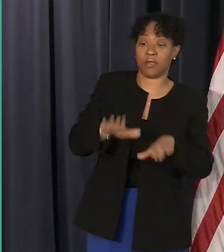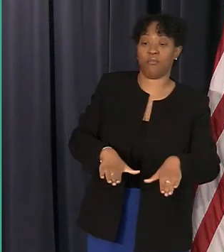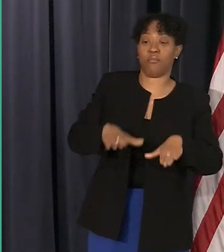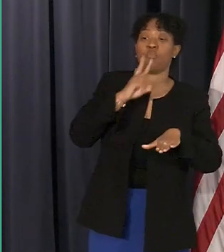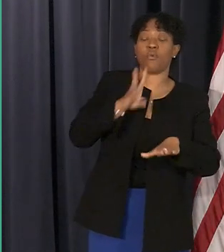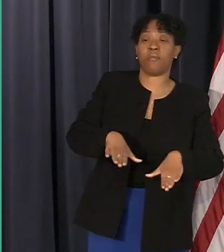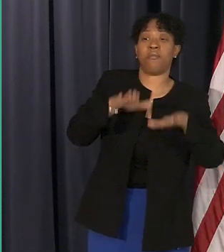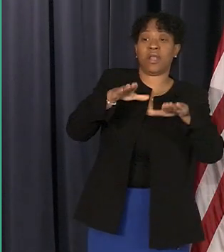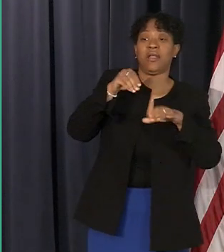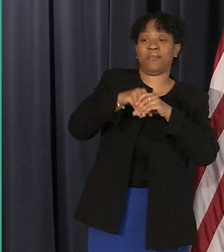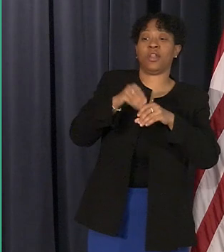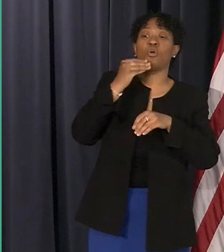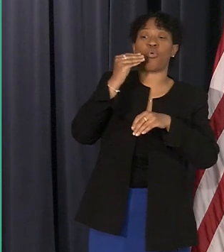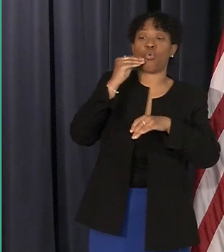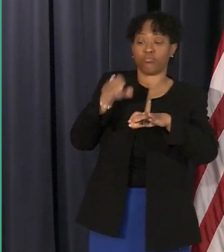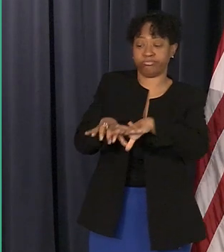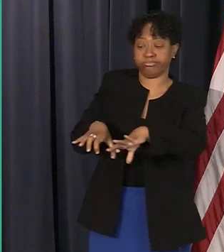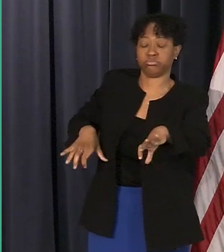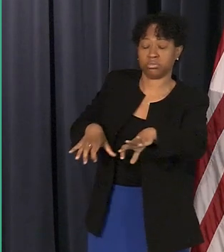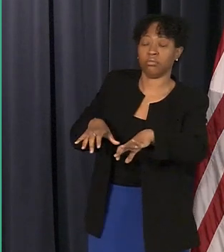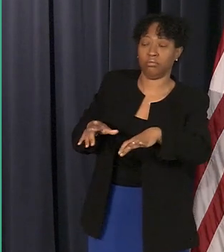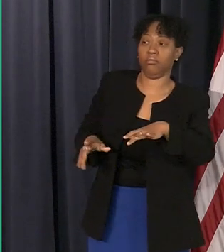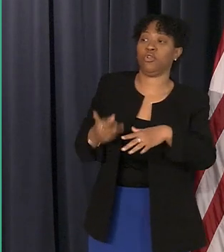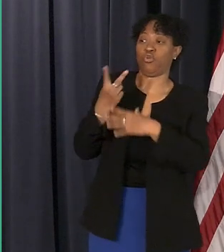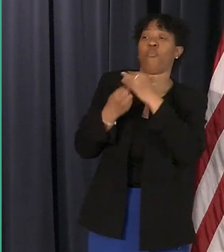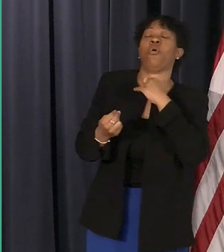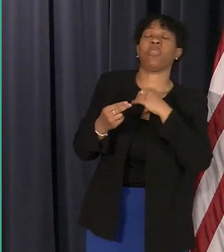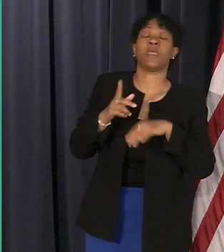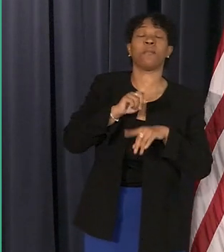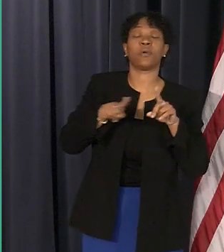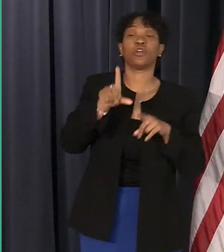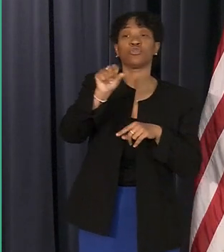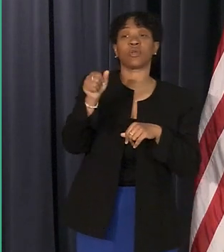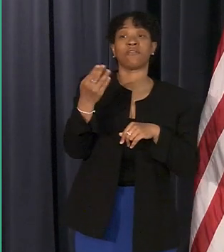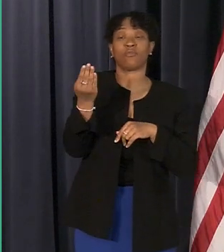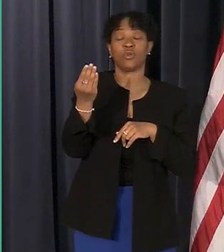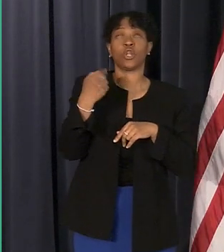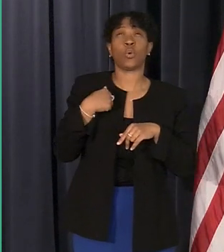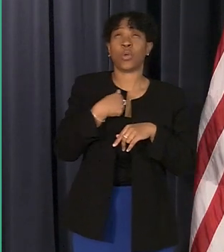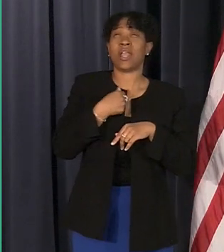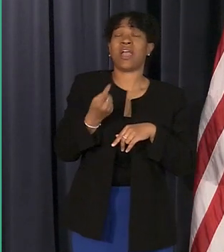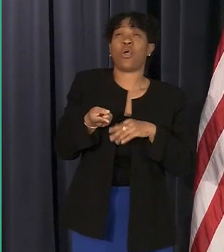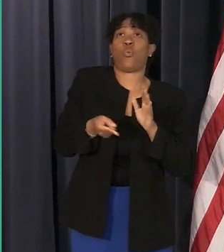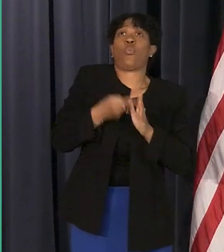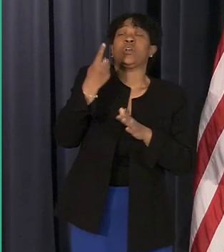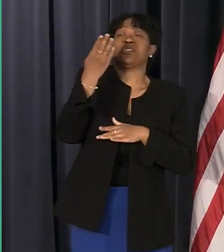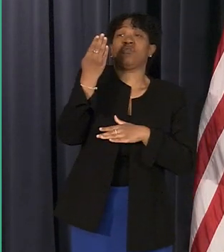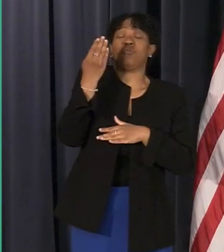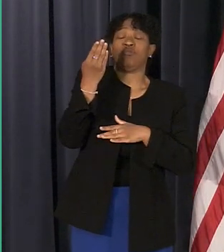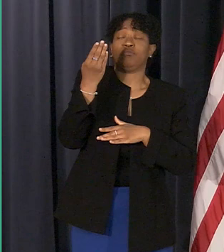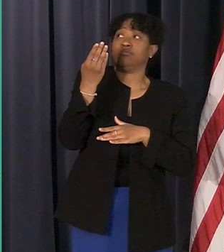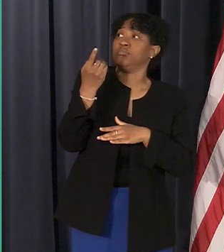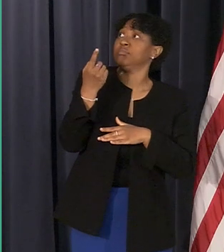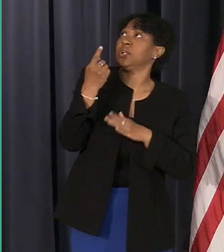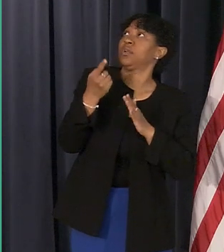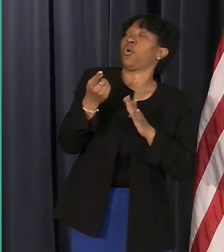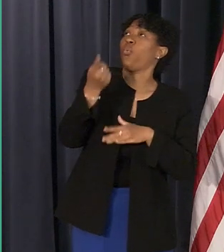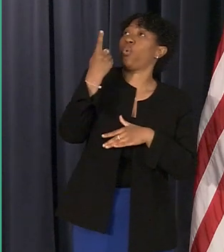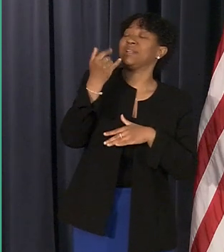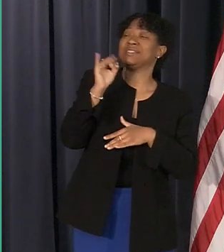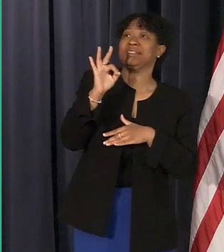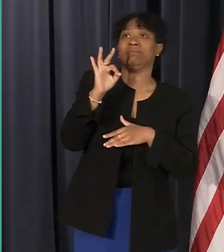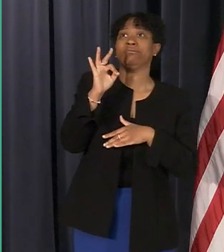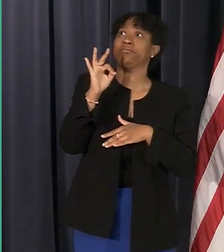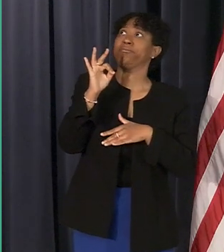sewers uh but what we've seen is this in 2014 we got a once in a hundred year storm eight years later we got a much bigger